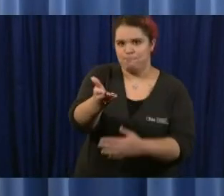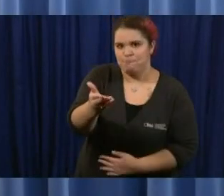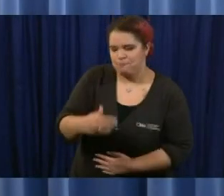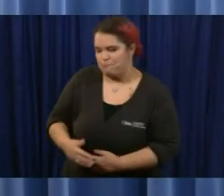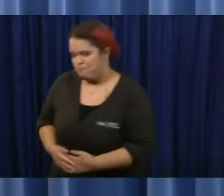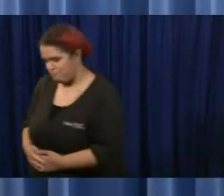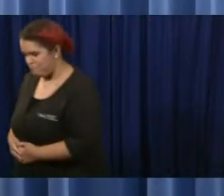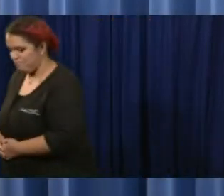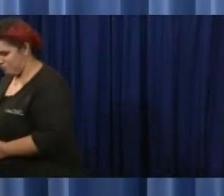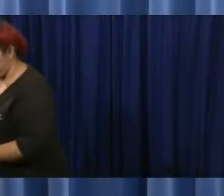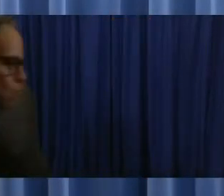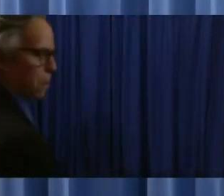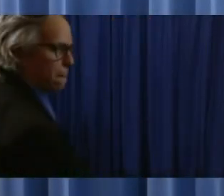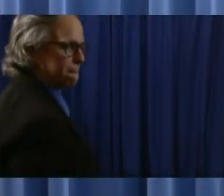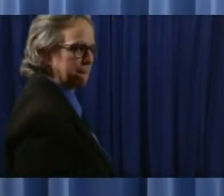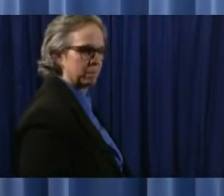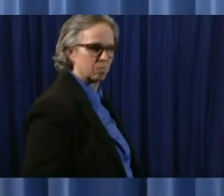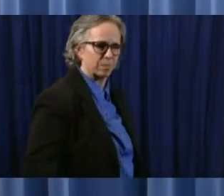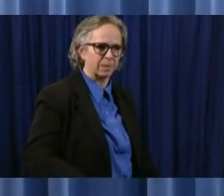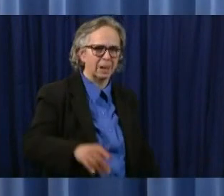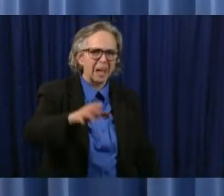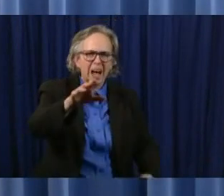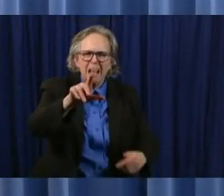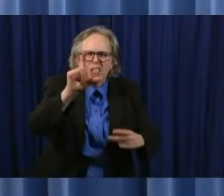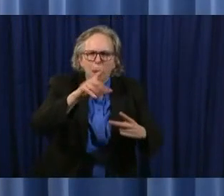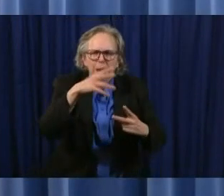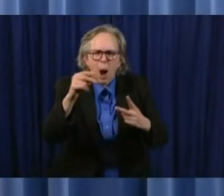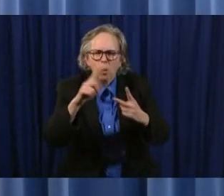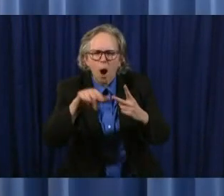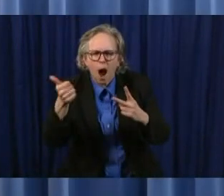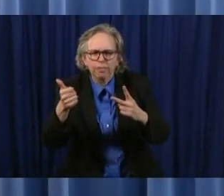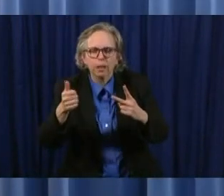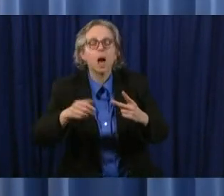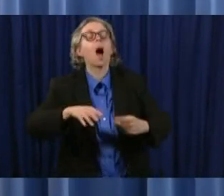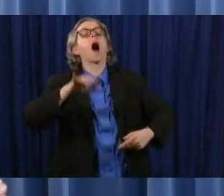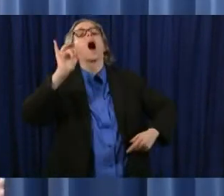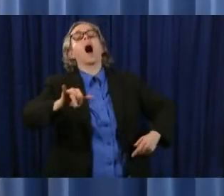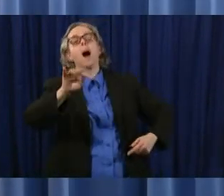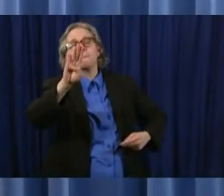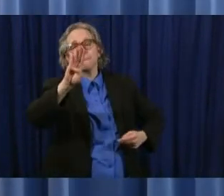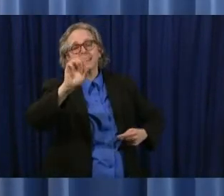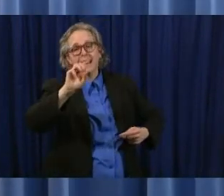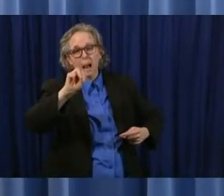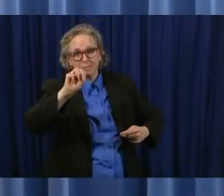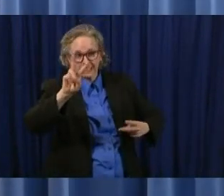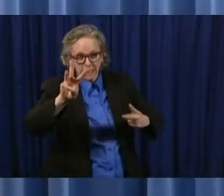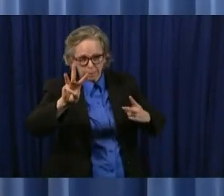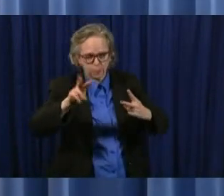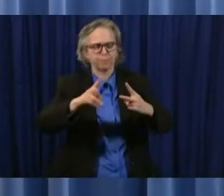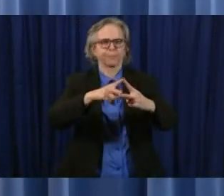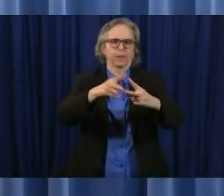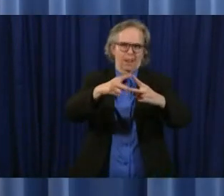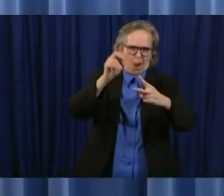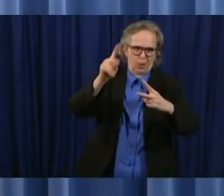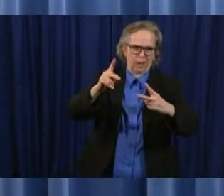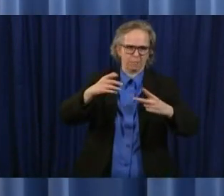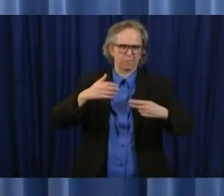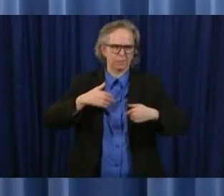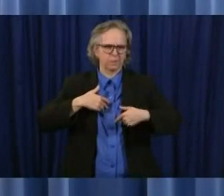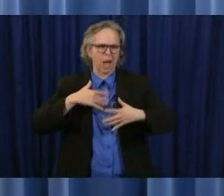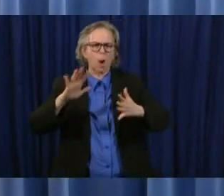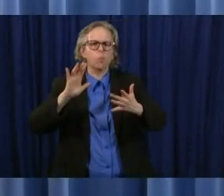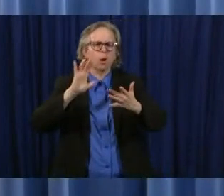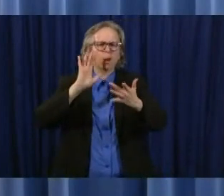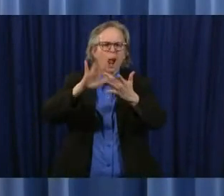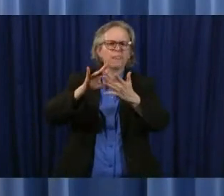all right libraries and what bureau motor vehicles um look we'll talk with the the director of bureau of motor vehicles again